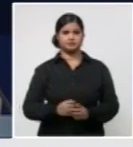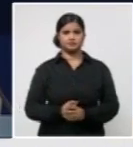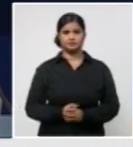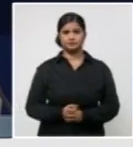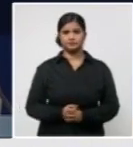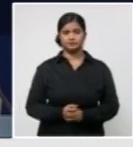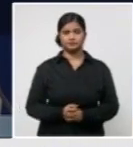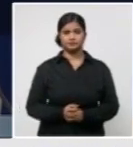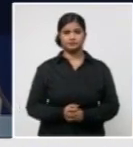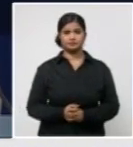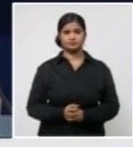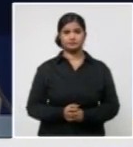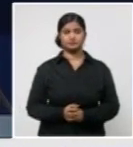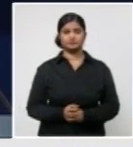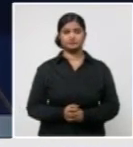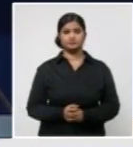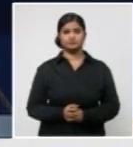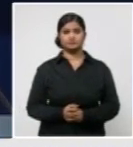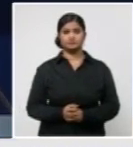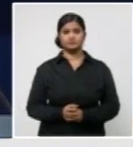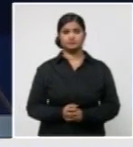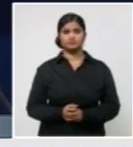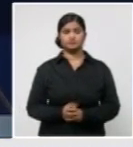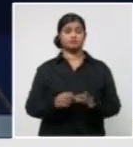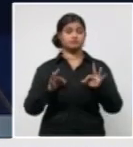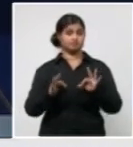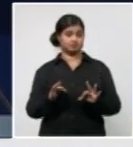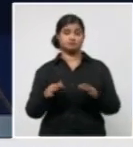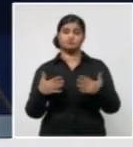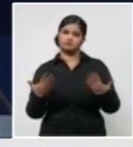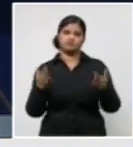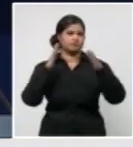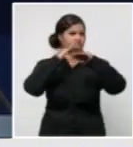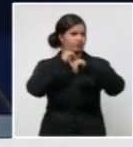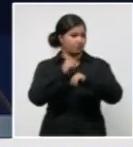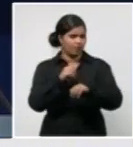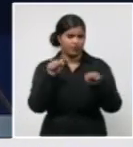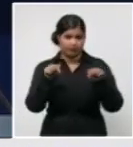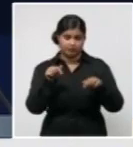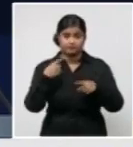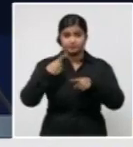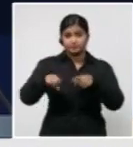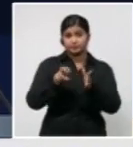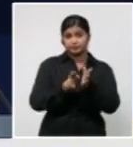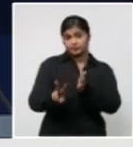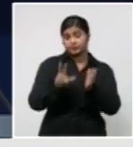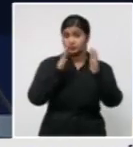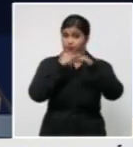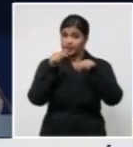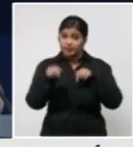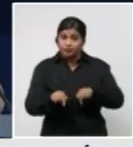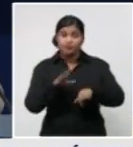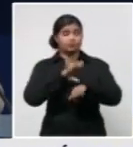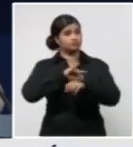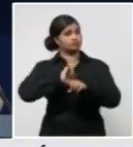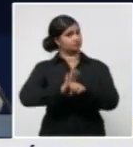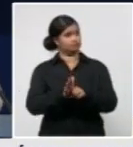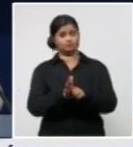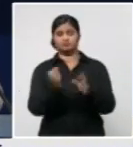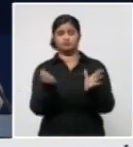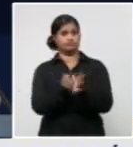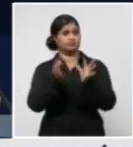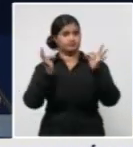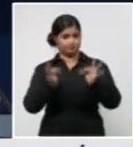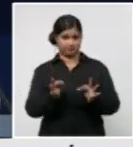confirmed cases at the time of testing. If we analyse these figures over the last 15 days, the percentage rises